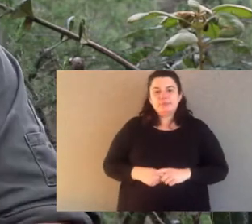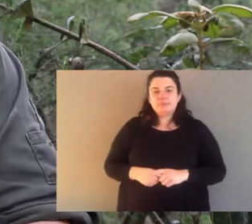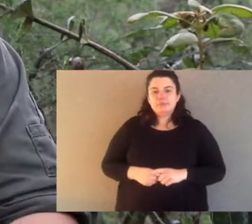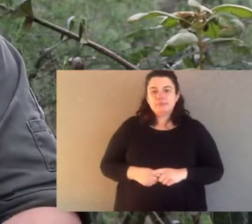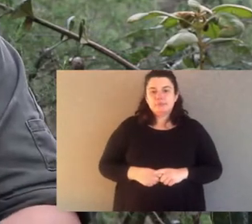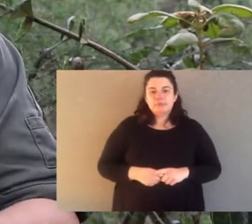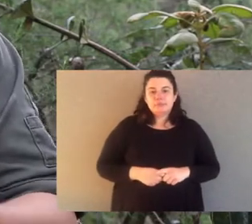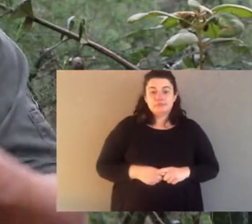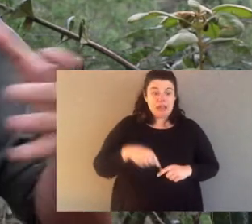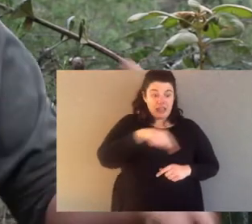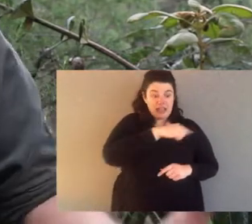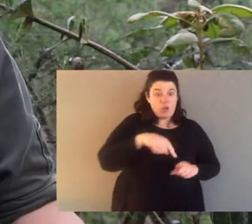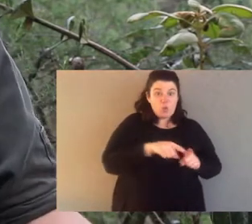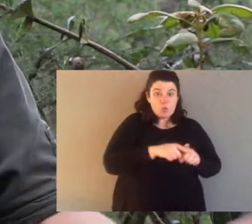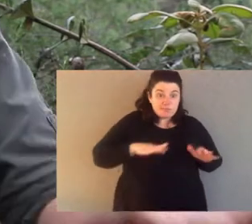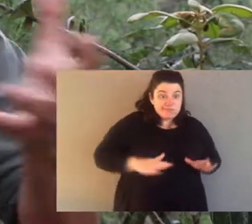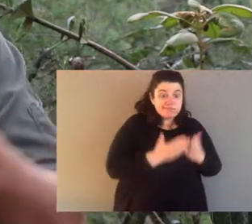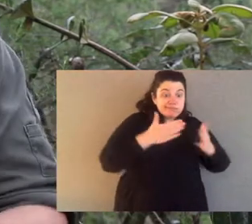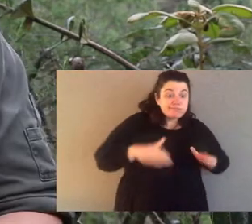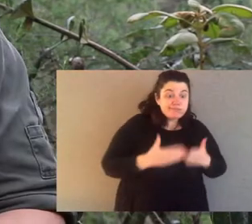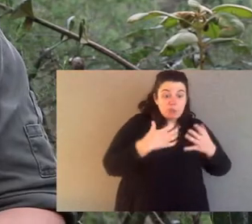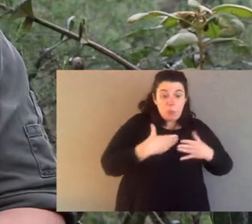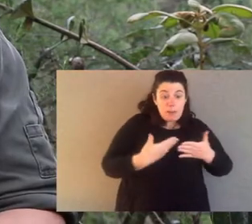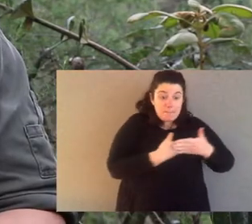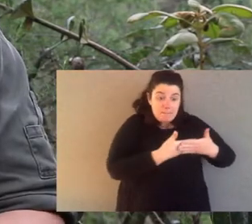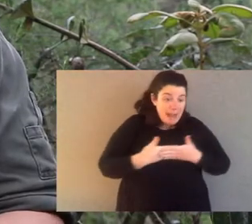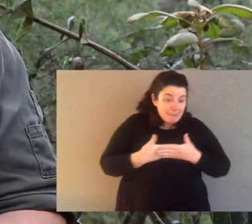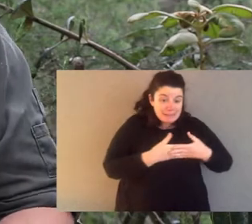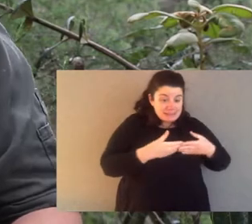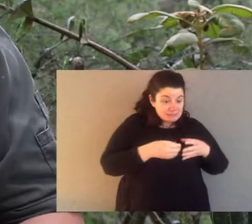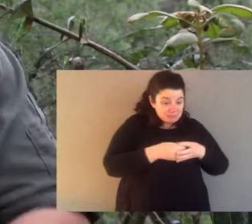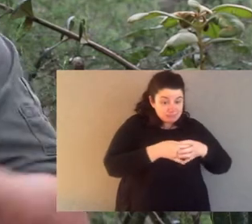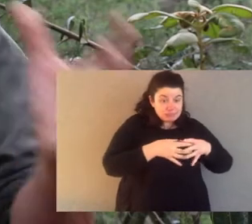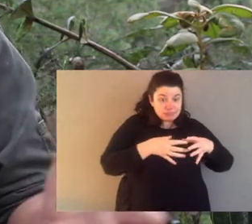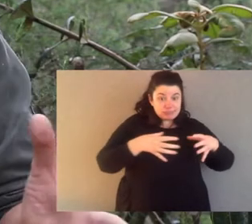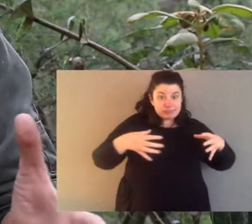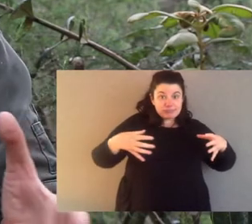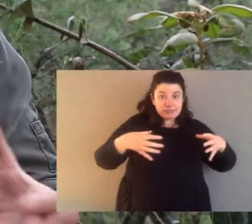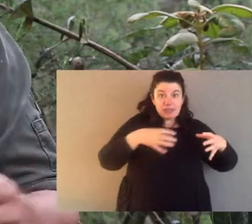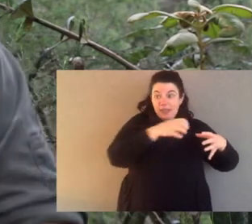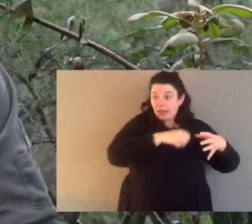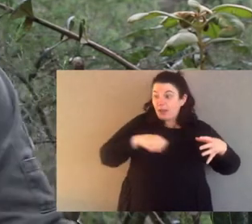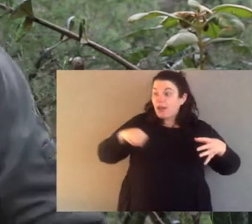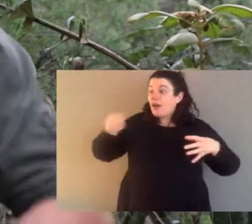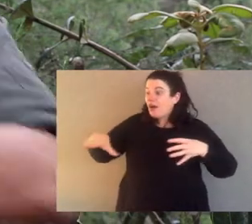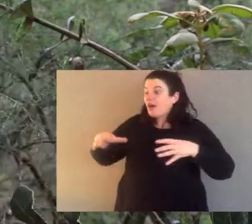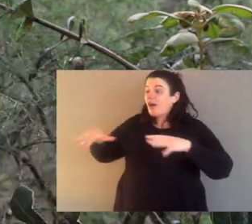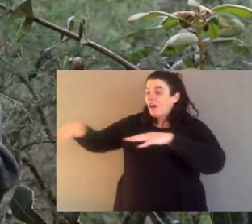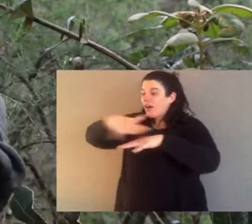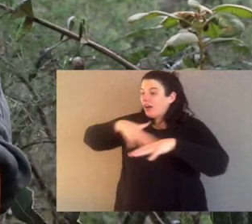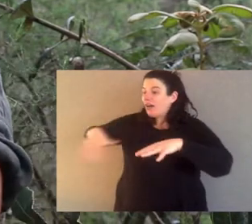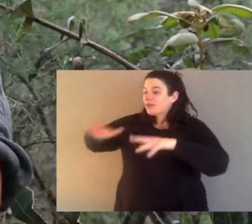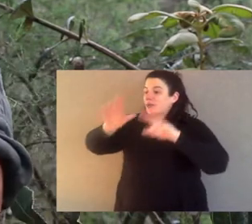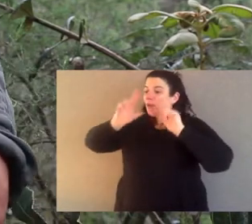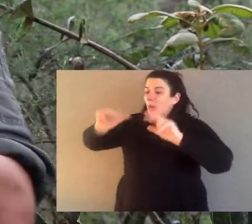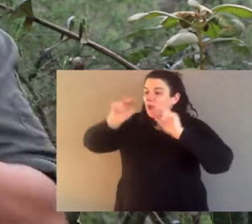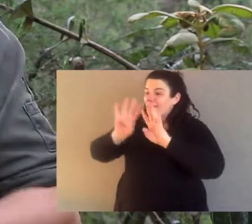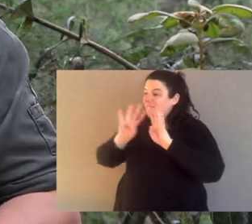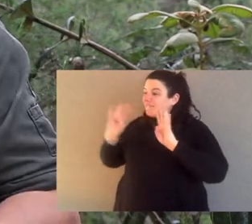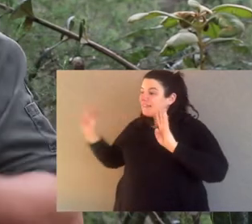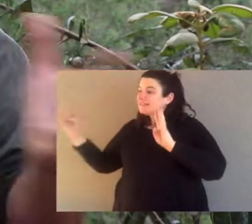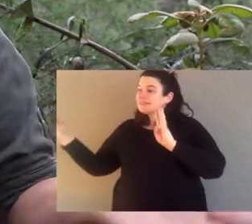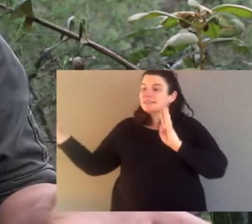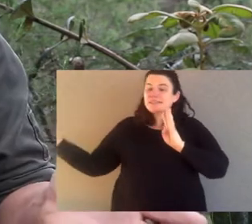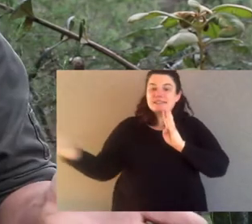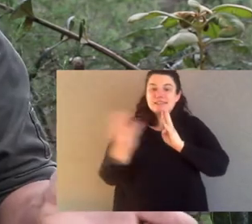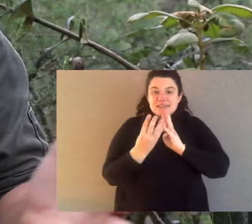And secondarily is we breed in that insurance population. And with all the little joeys, we then put them into big sanctuaries and